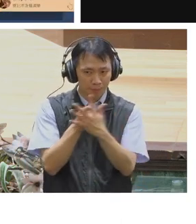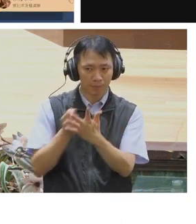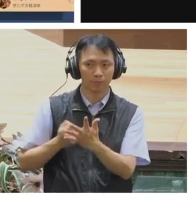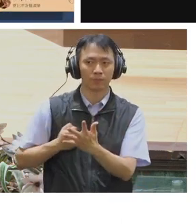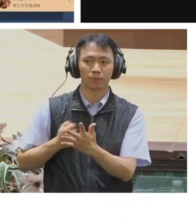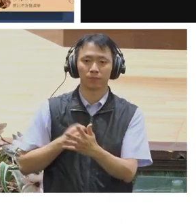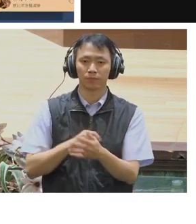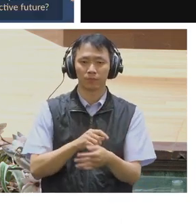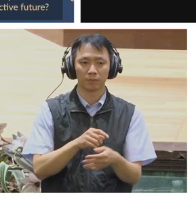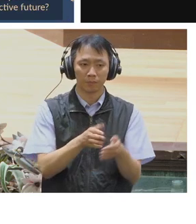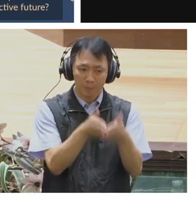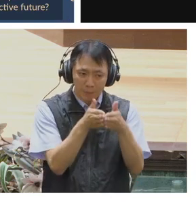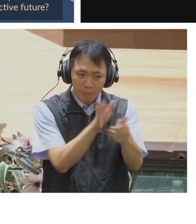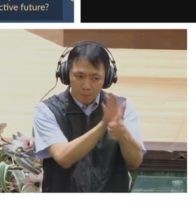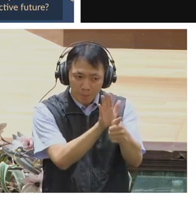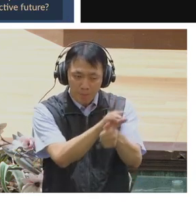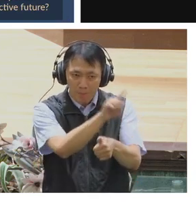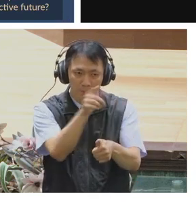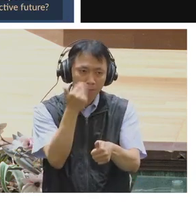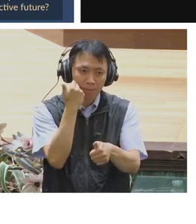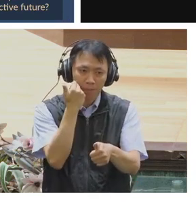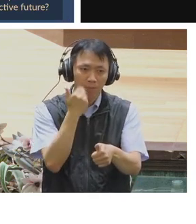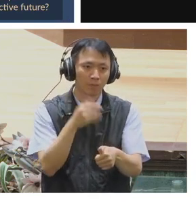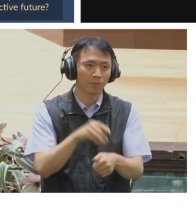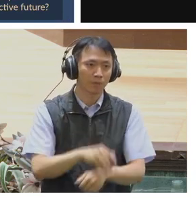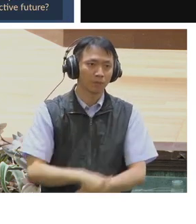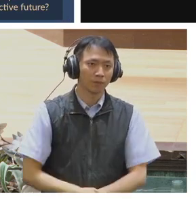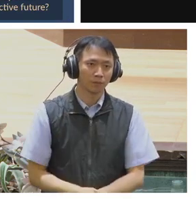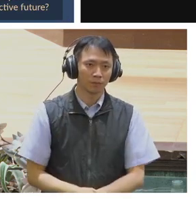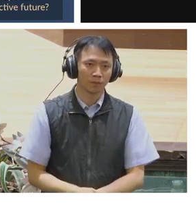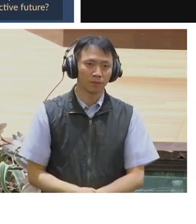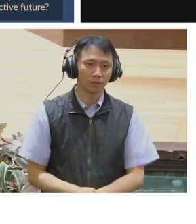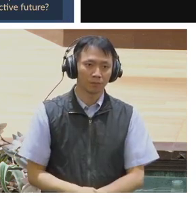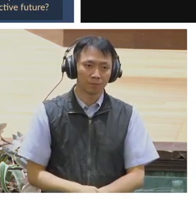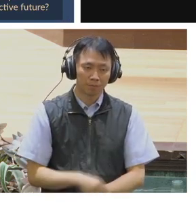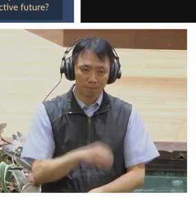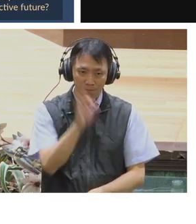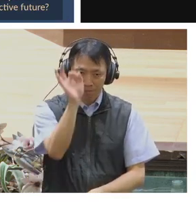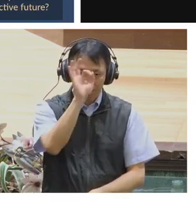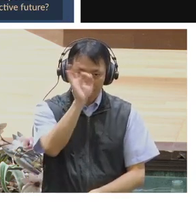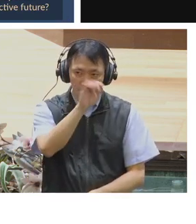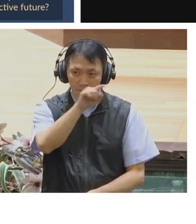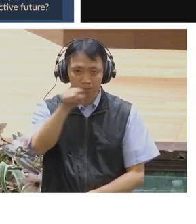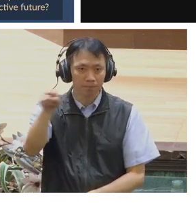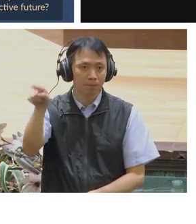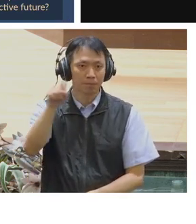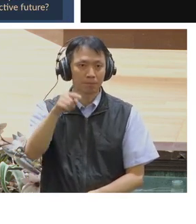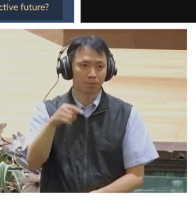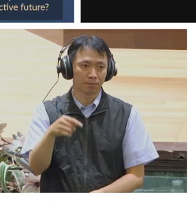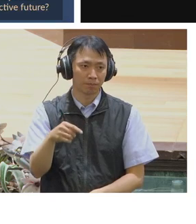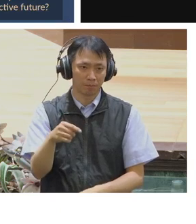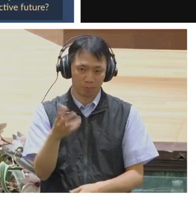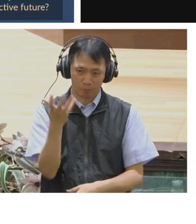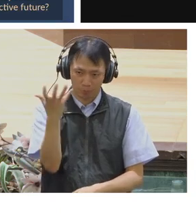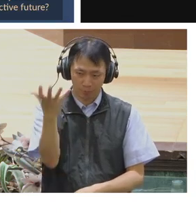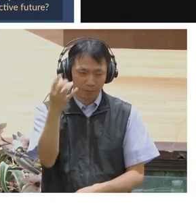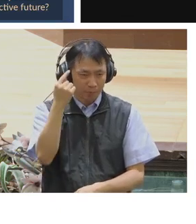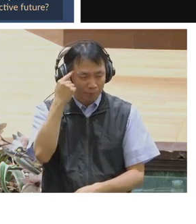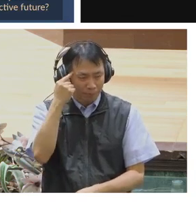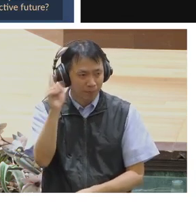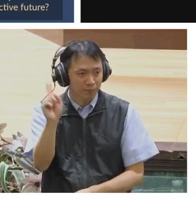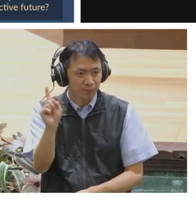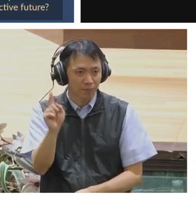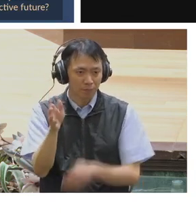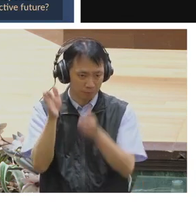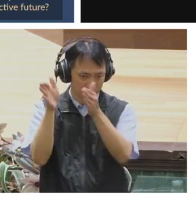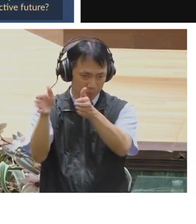do our best to promote best practices and monitor applications or potential abuses of the technology but